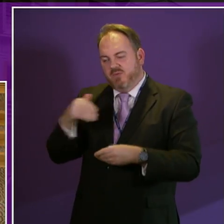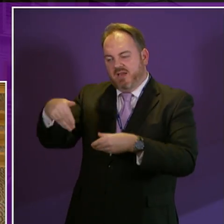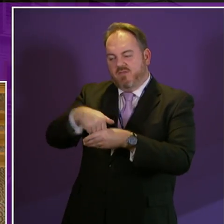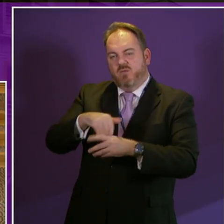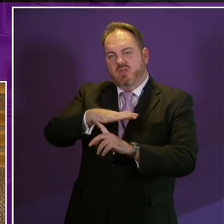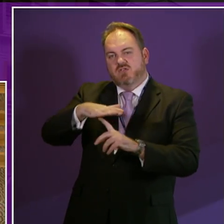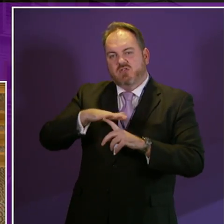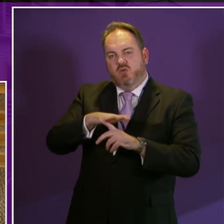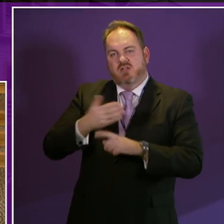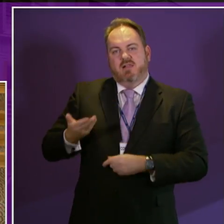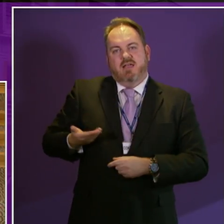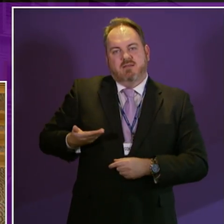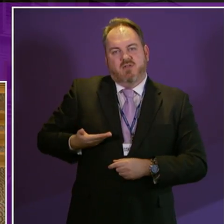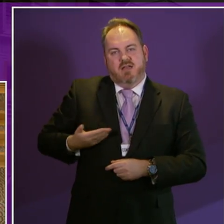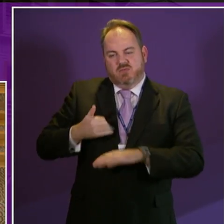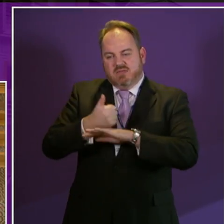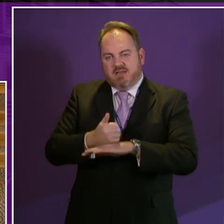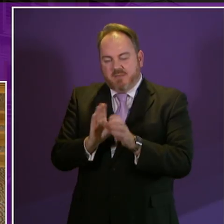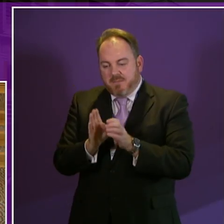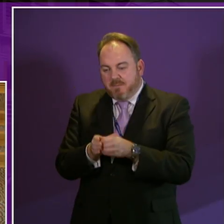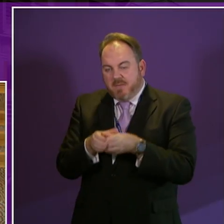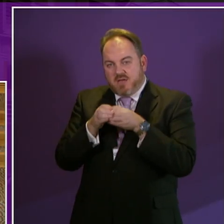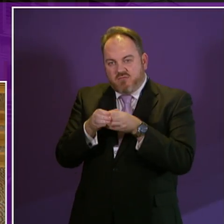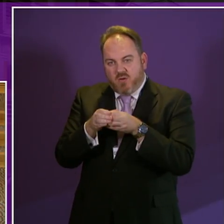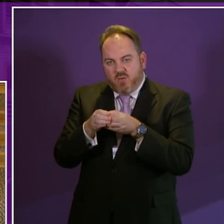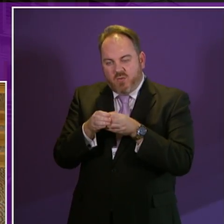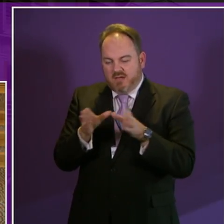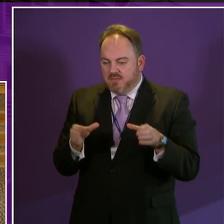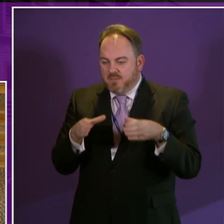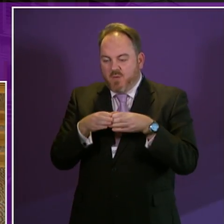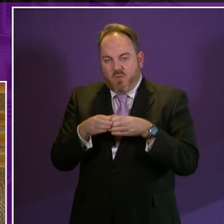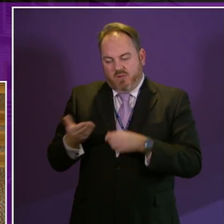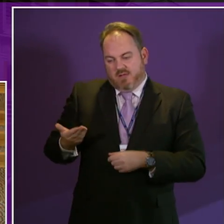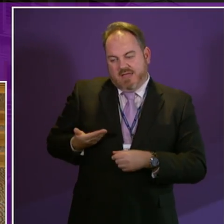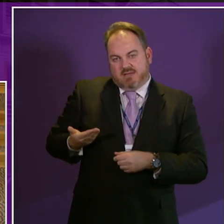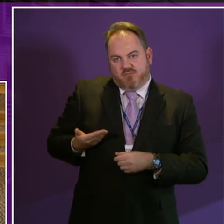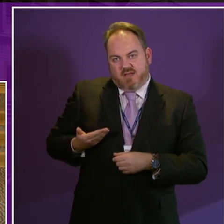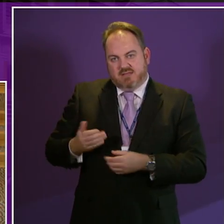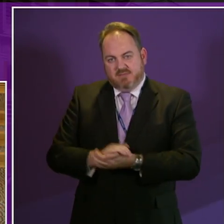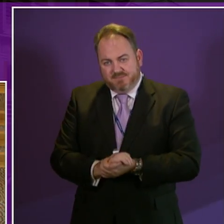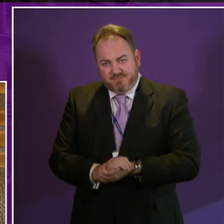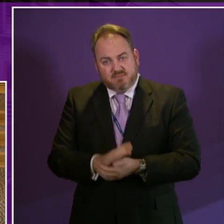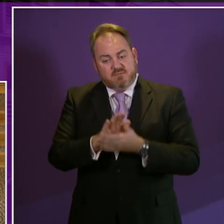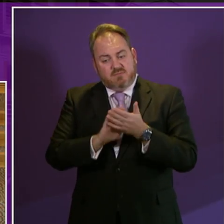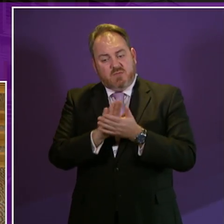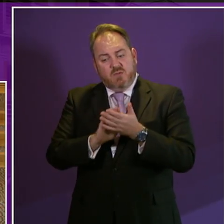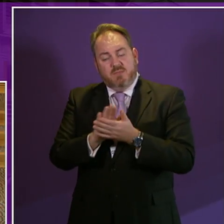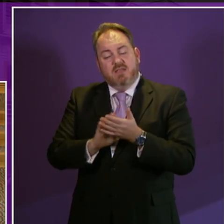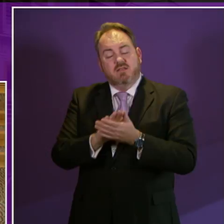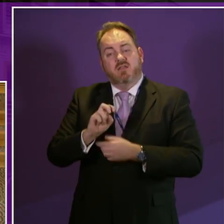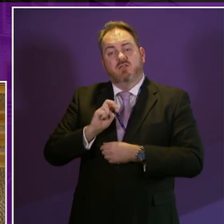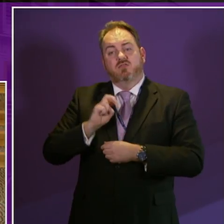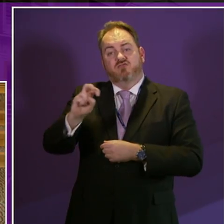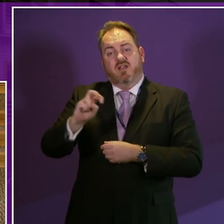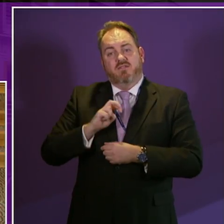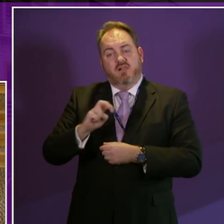for the set-up of micro and social enterprises. In Transport, the new accessible travel framework developed